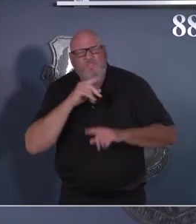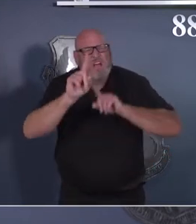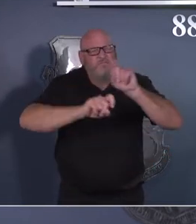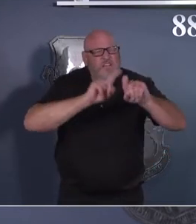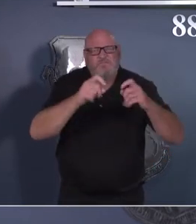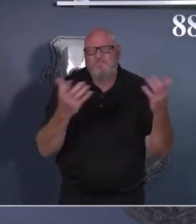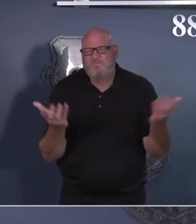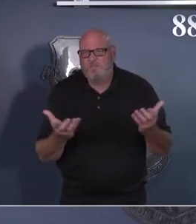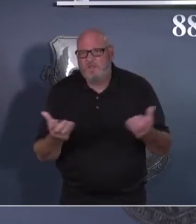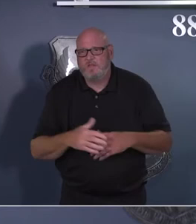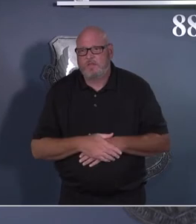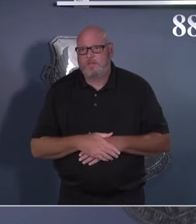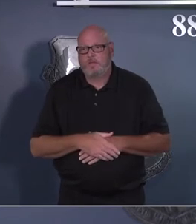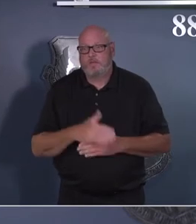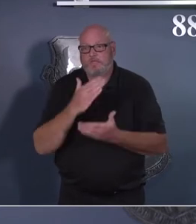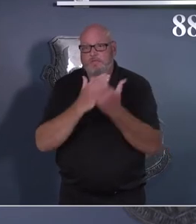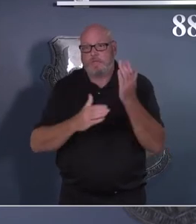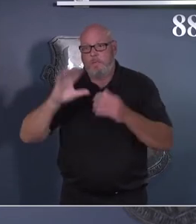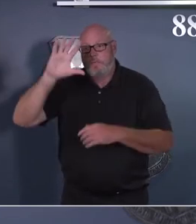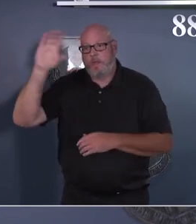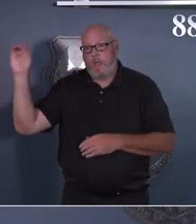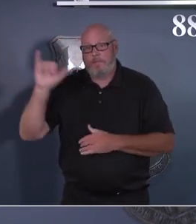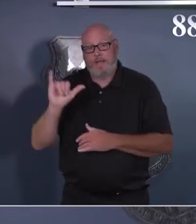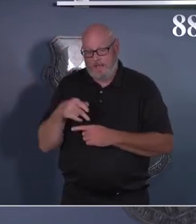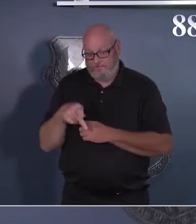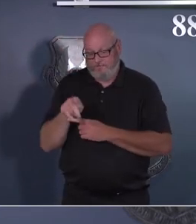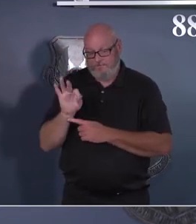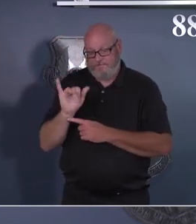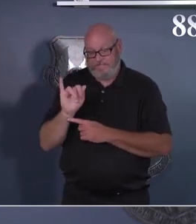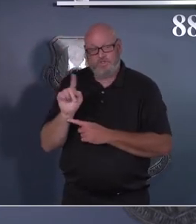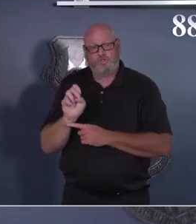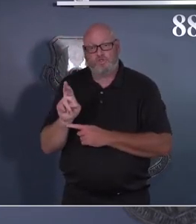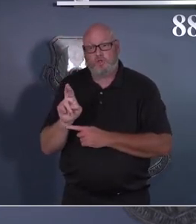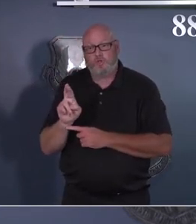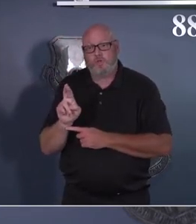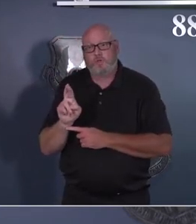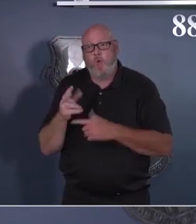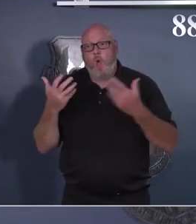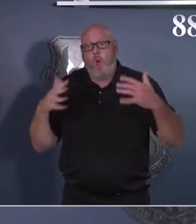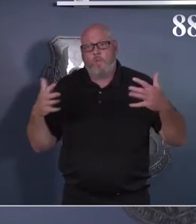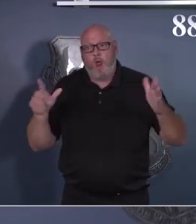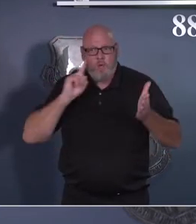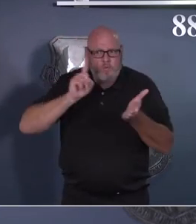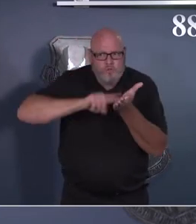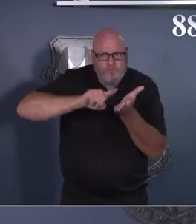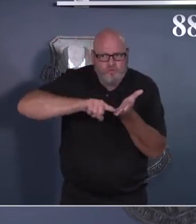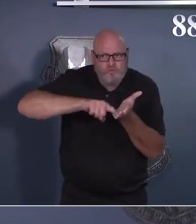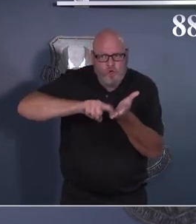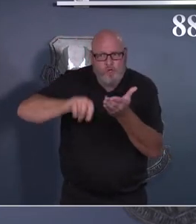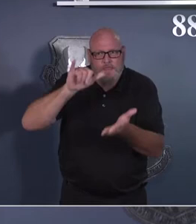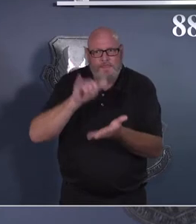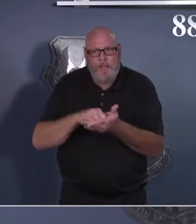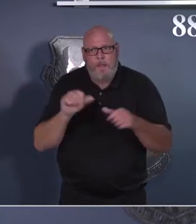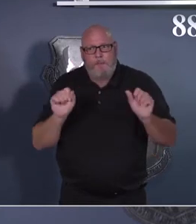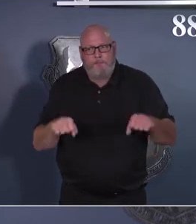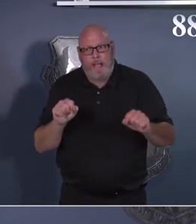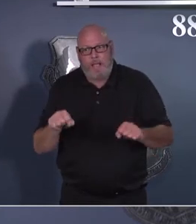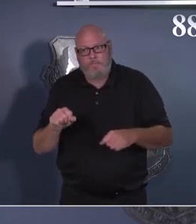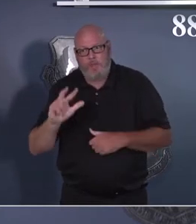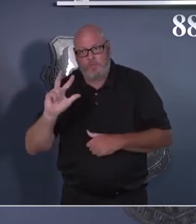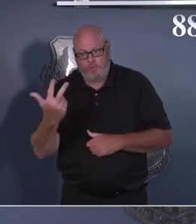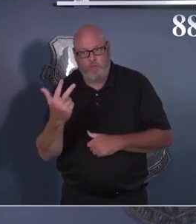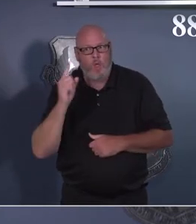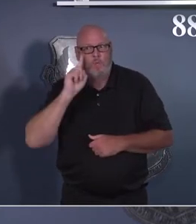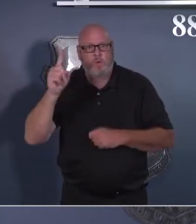started working on a booster for the COVID-19 vaccine. However, the FDA, the CDC, and the National Institutes of